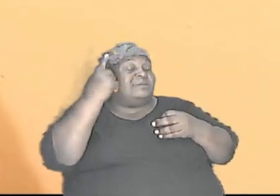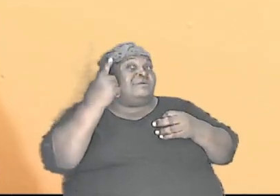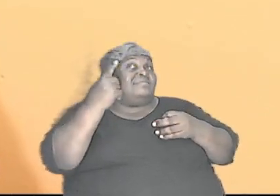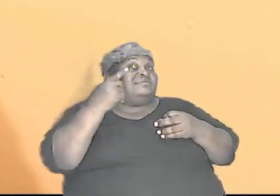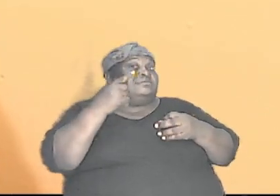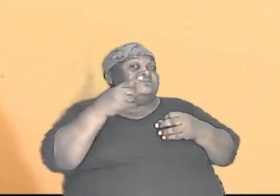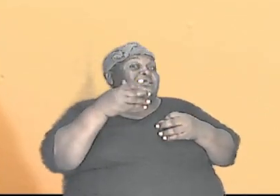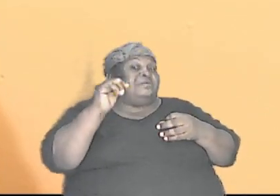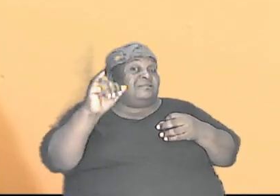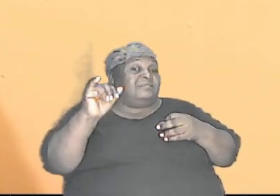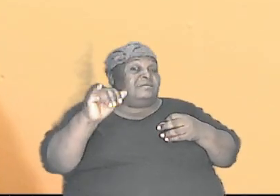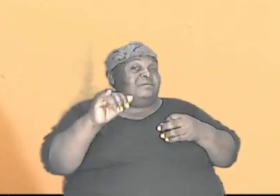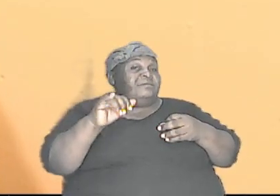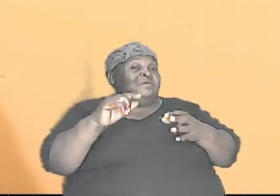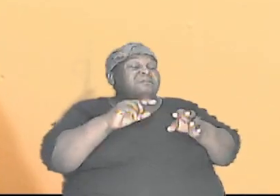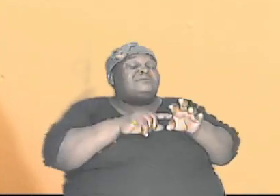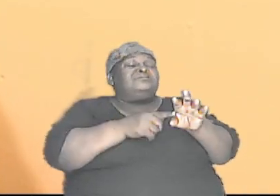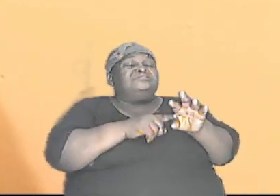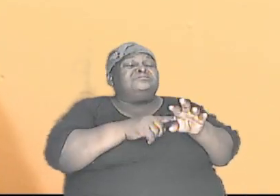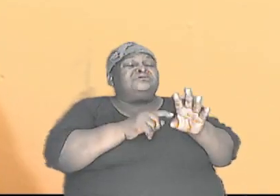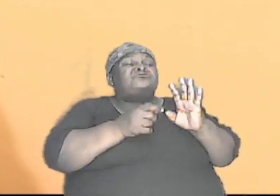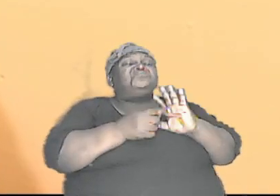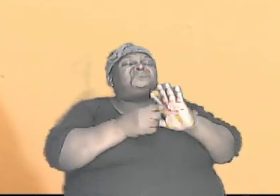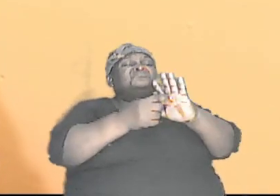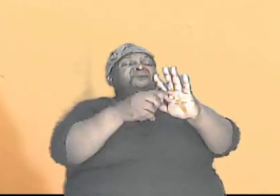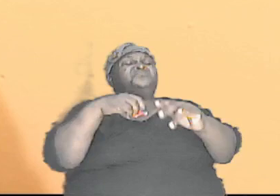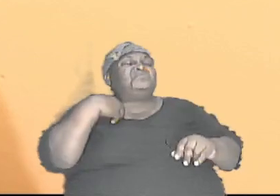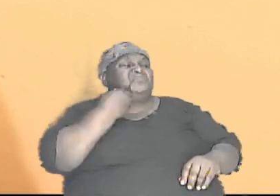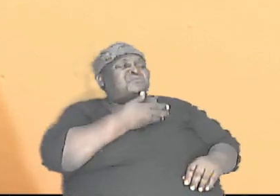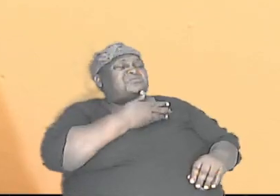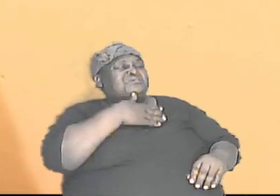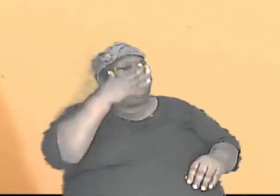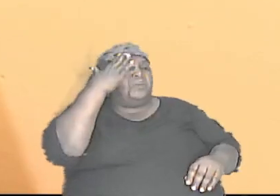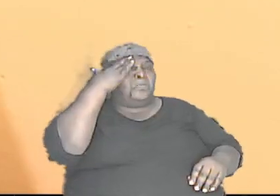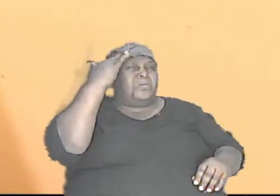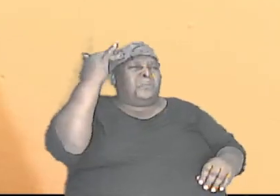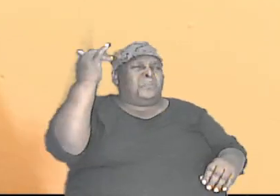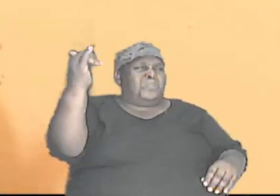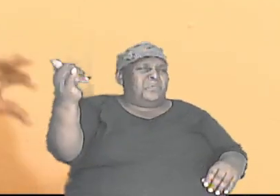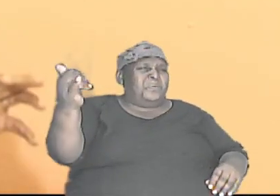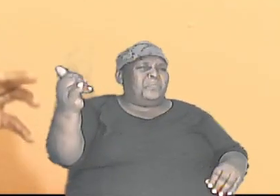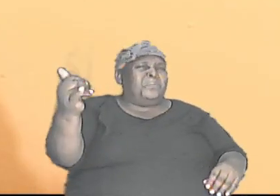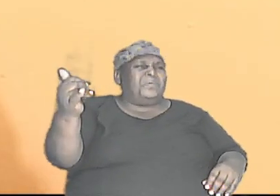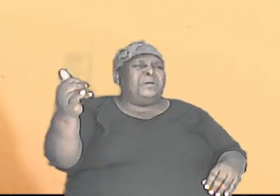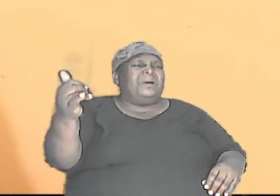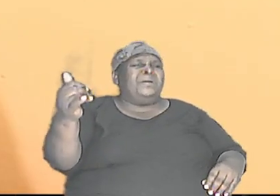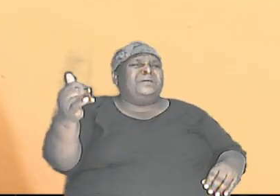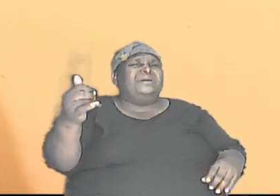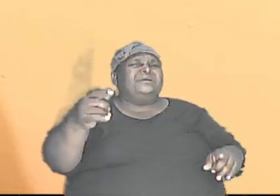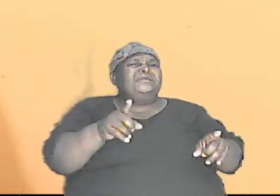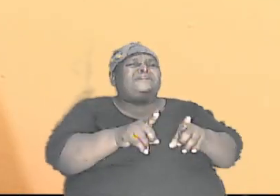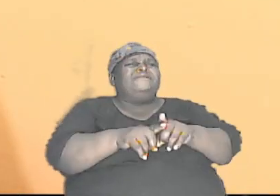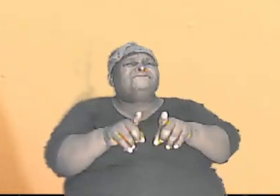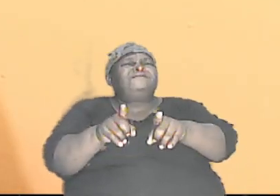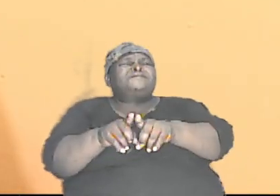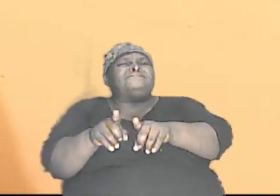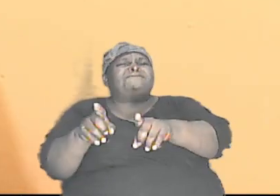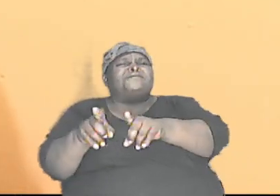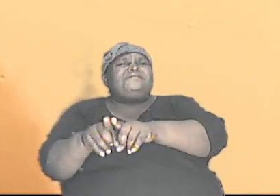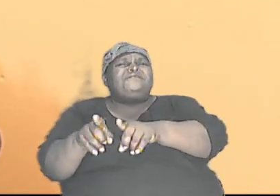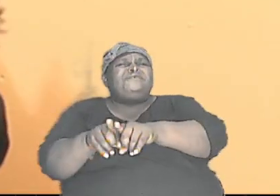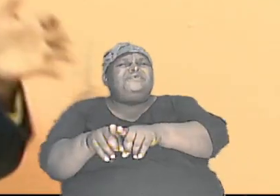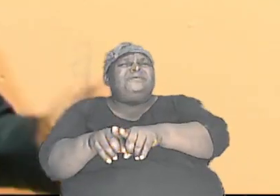we start to move out to try to show us why the diversity in terms of